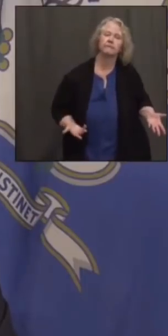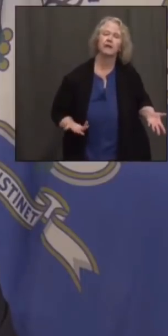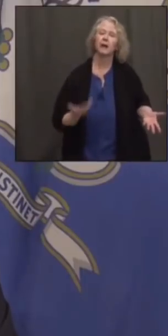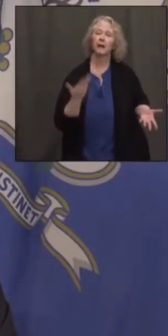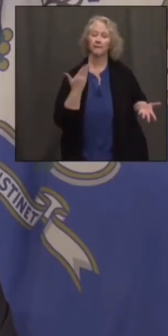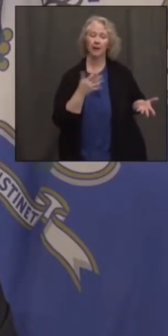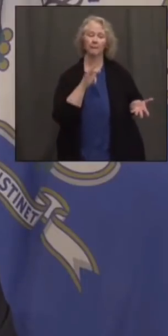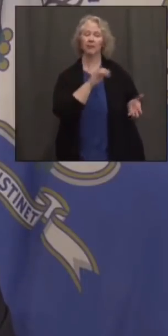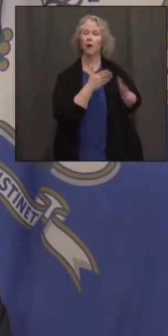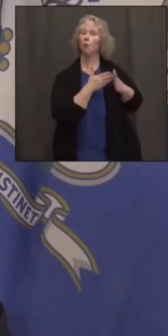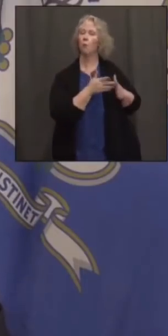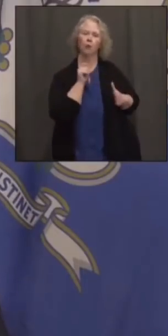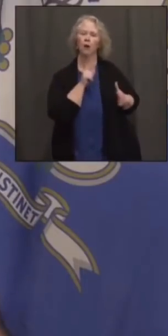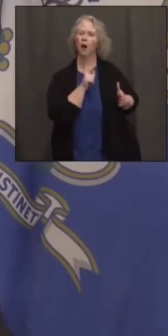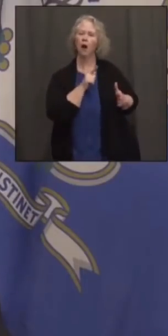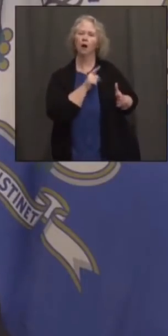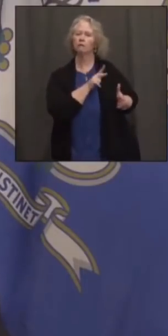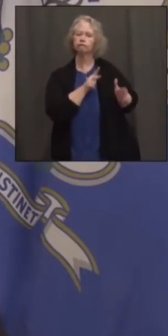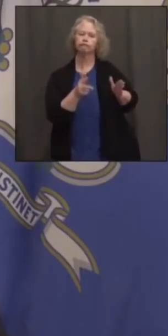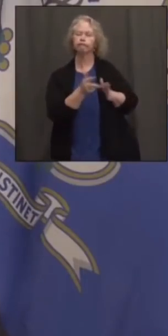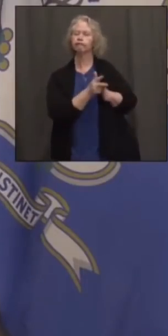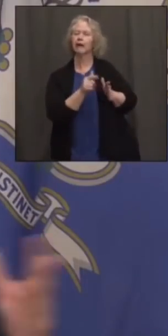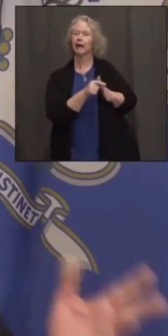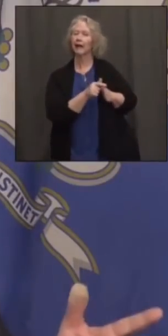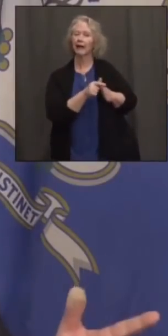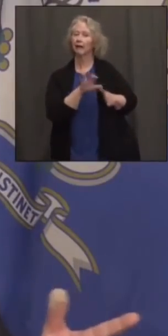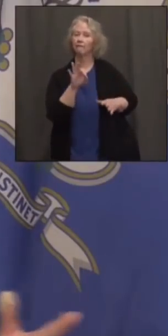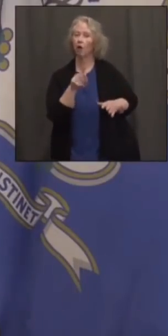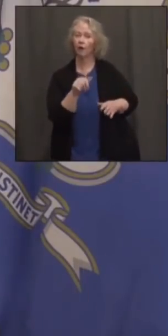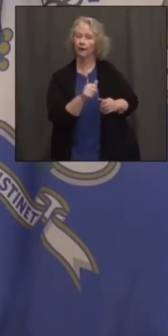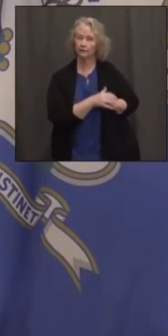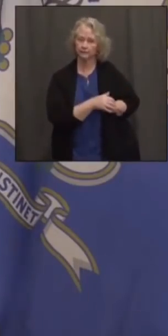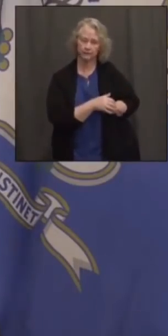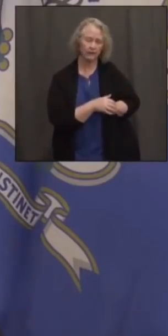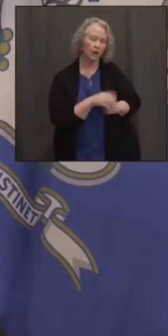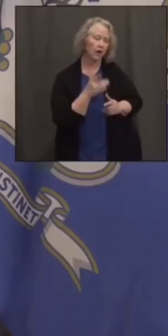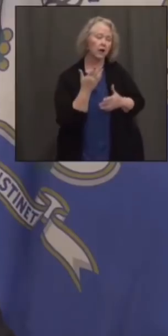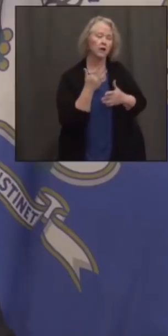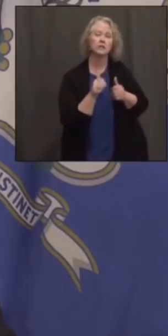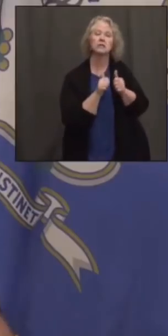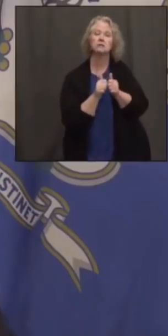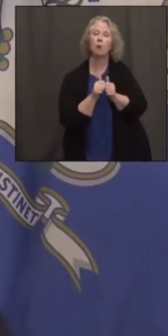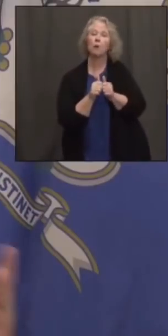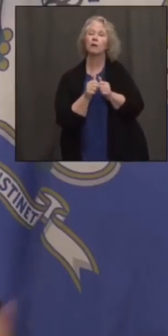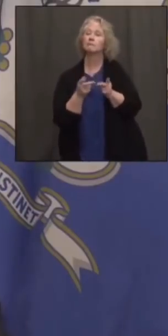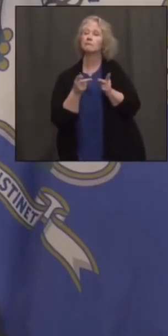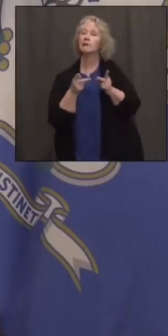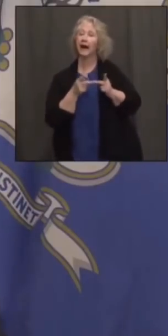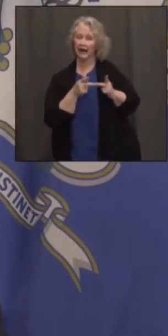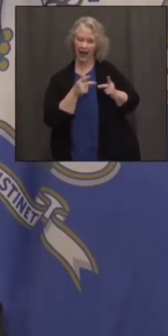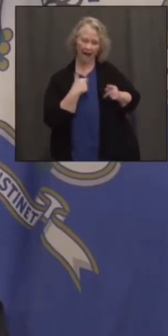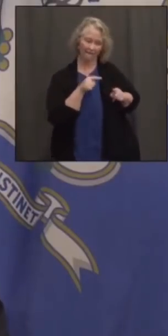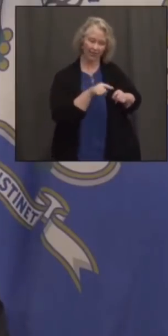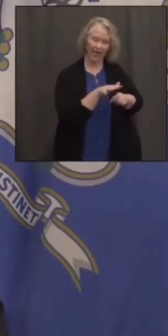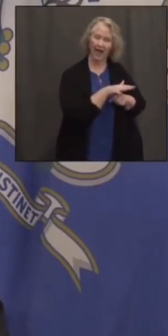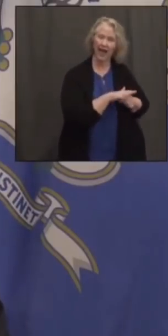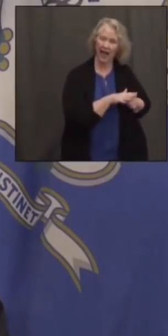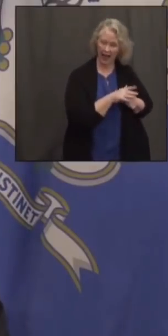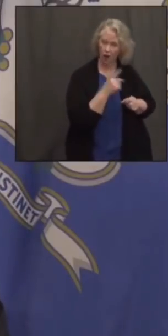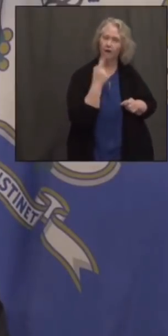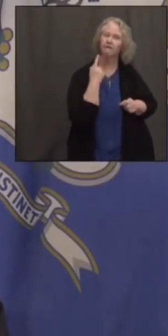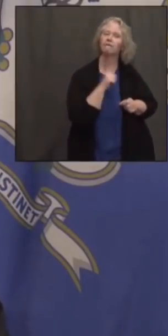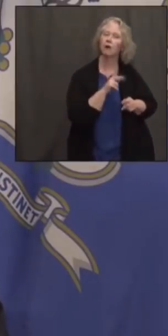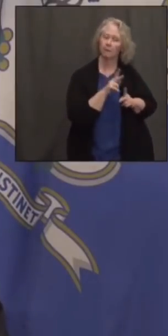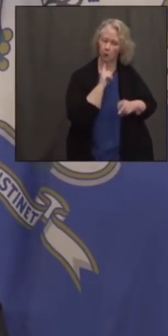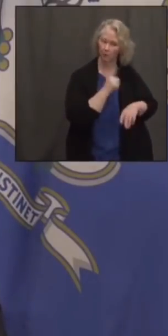Florida. I think you see a lot of the sports arenas. They have vaccinated and unvaccinated areas. So they are feeling free to ask